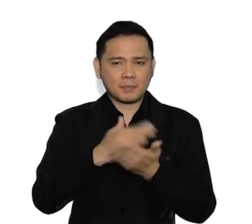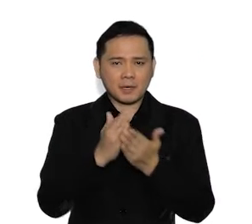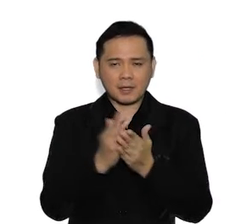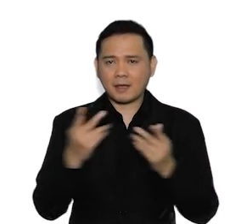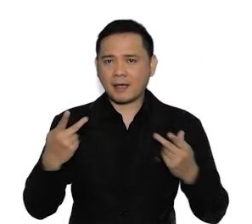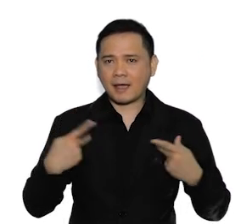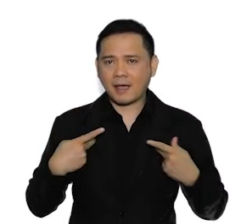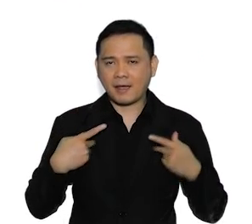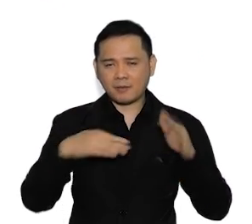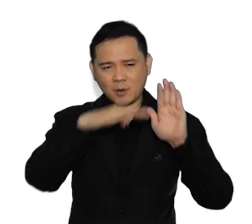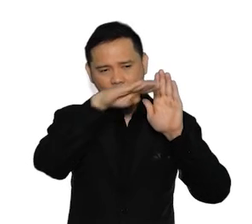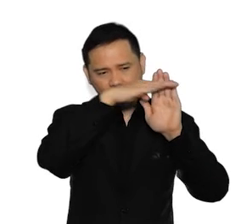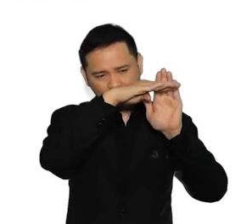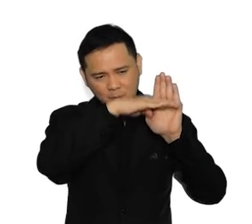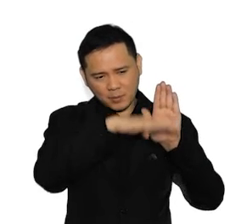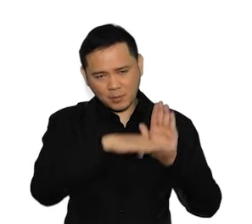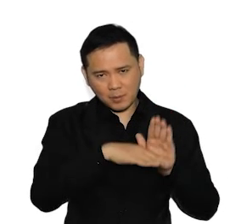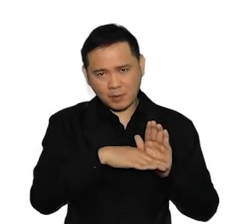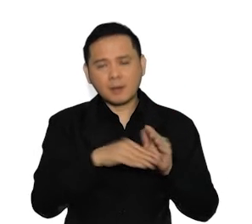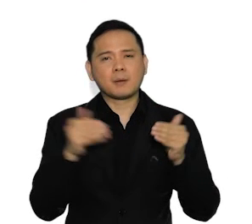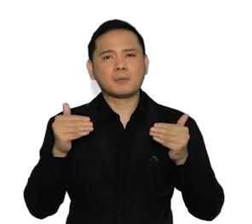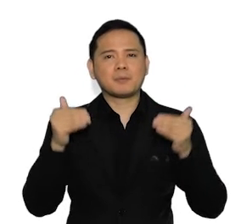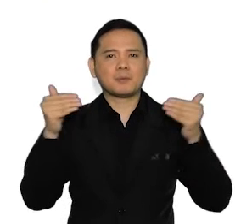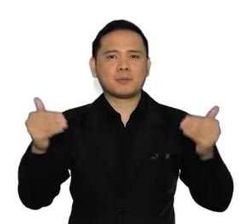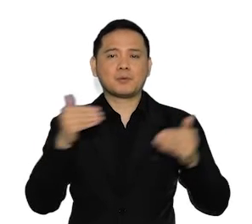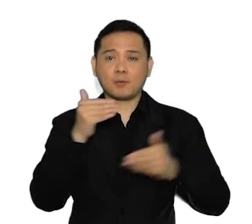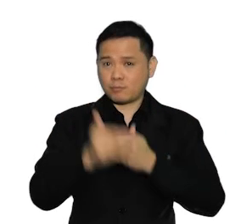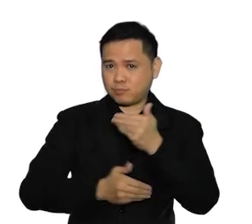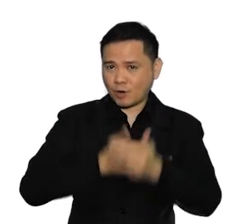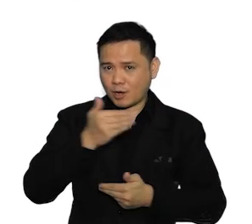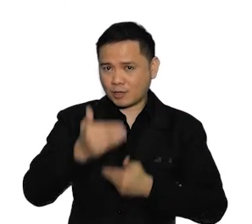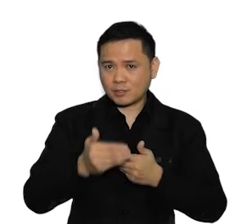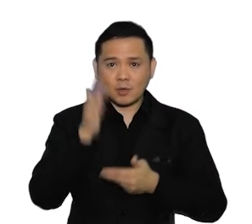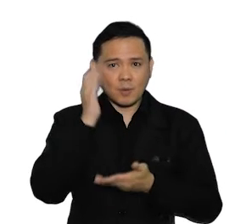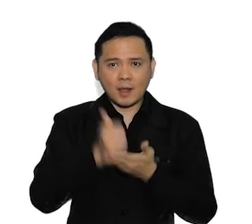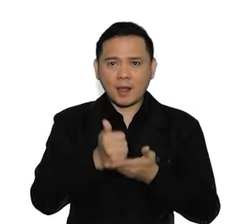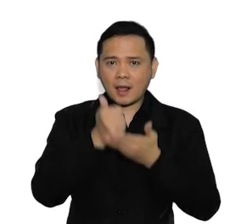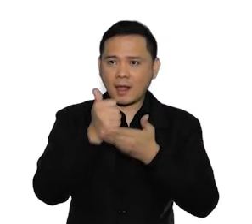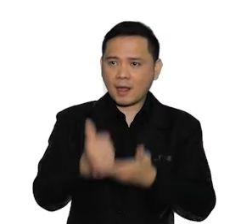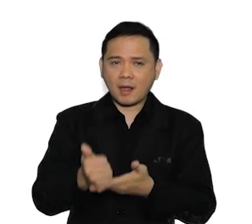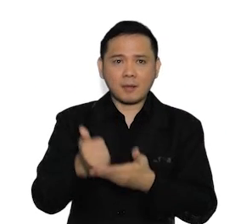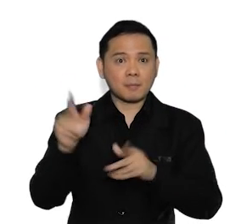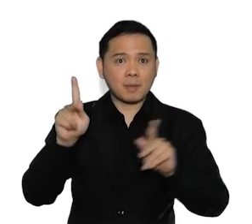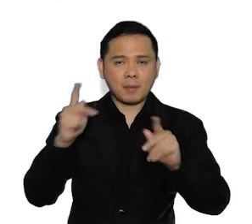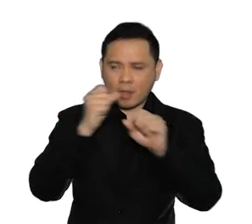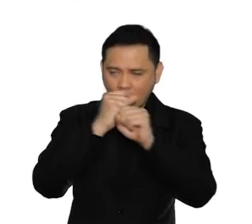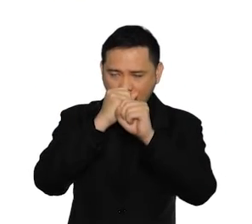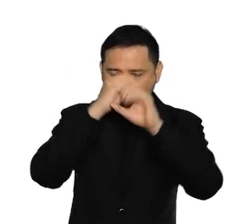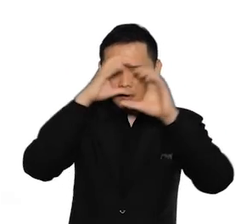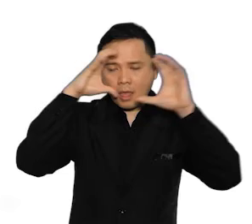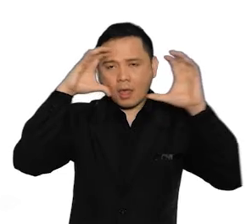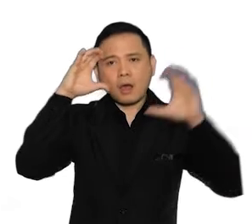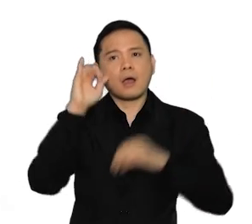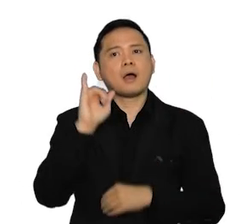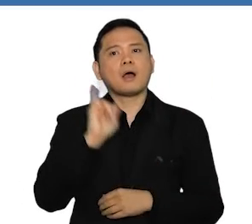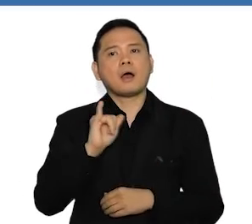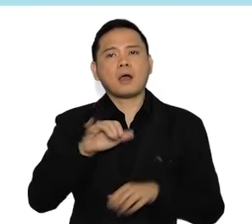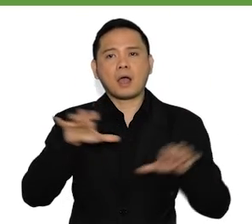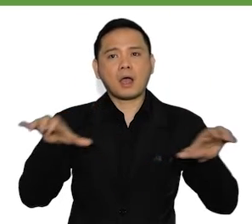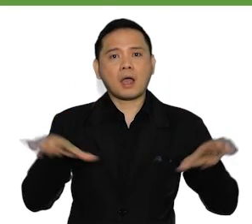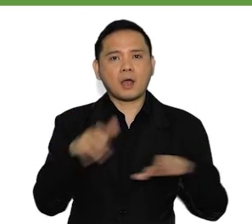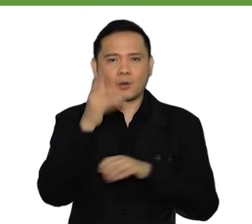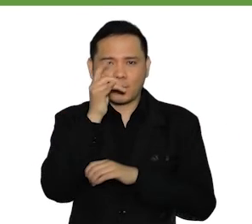investments can be processed, which can be useful in informing our constituents and partners of our climate actions.